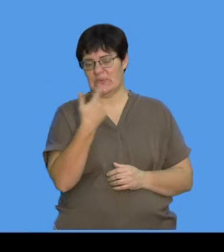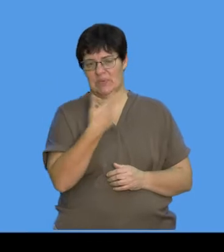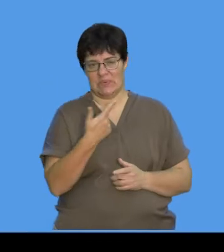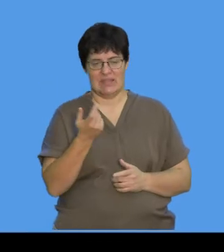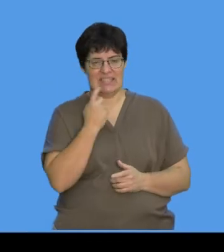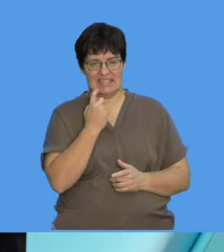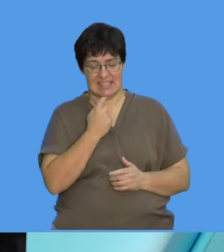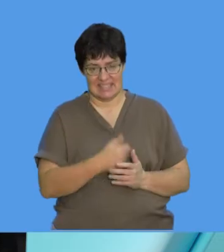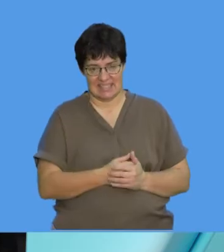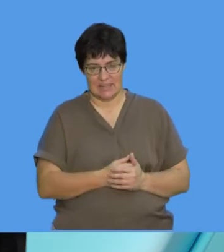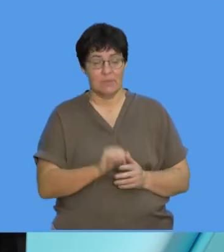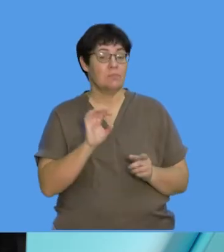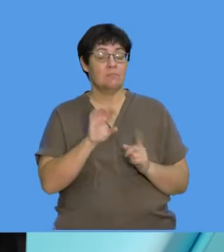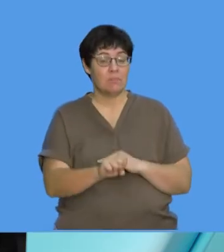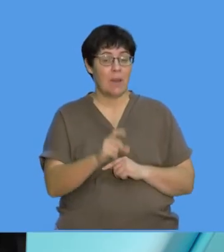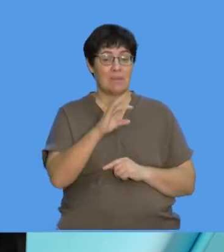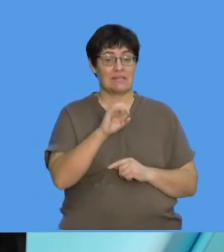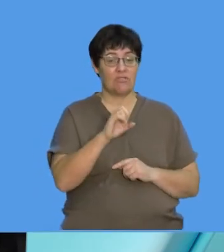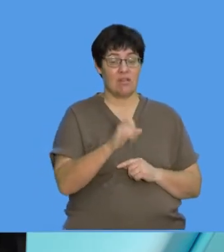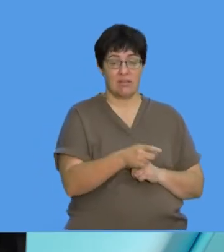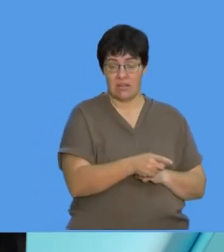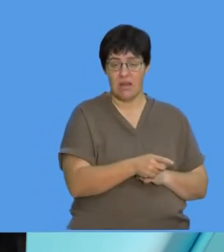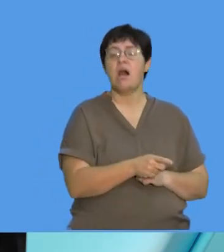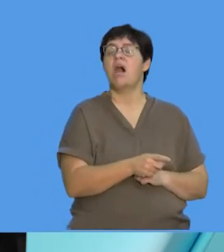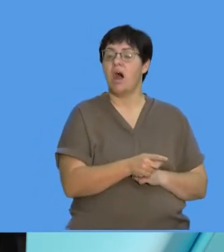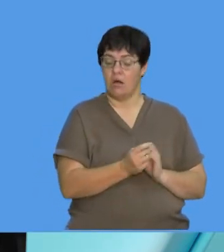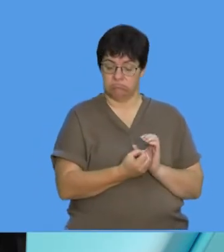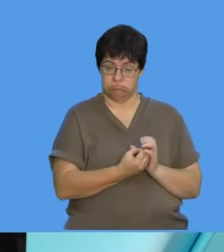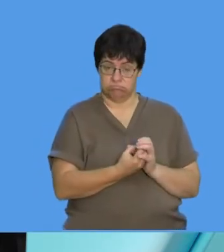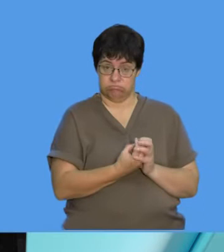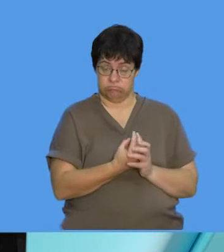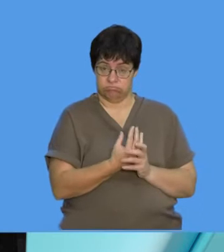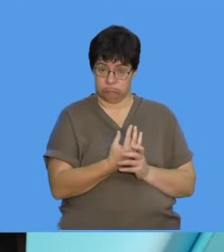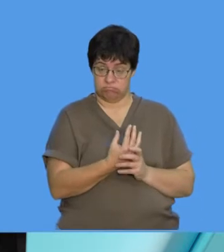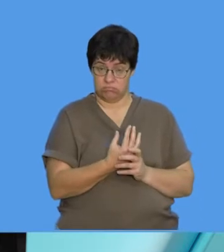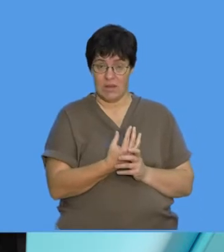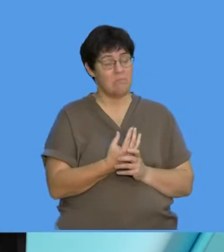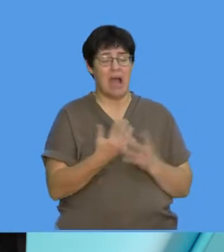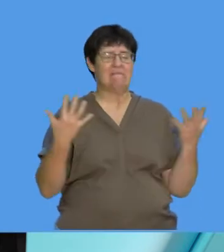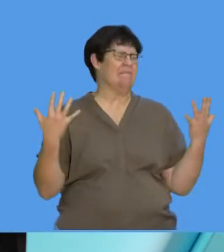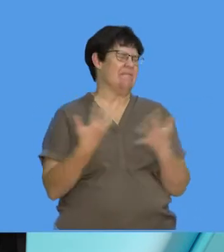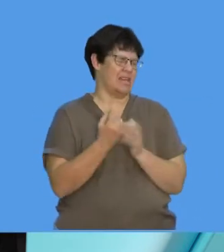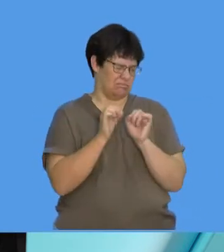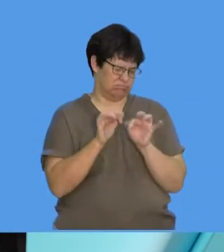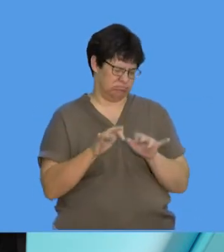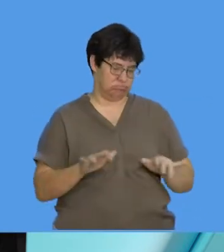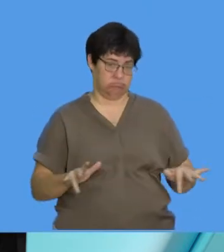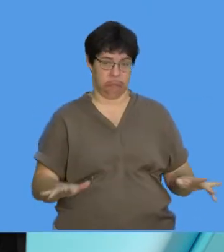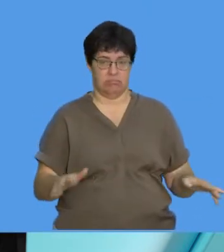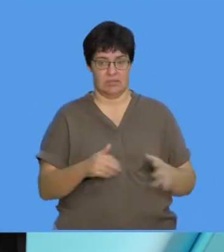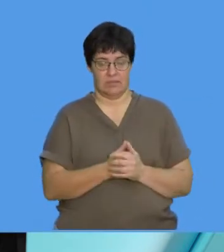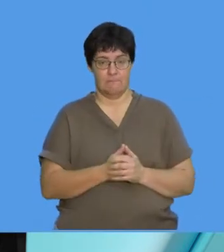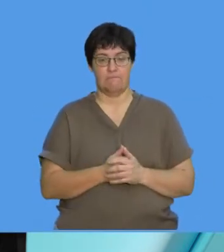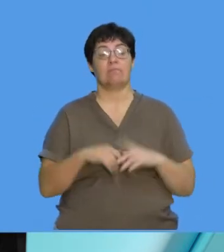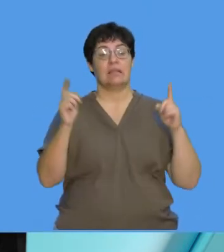easy, right? And that is why you will notice if your bacteria, once it starts to grow, all right, grows very, very,